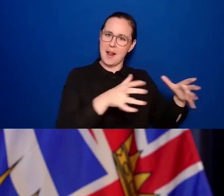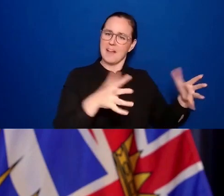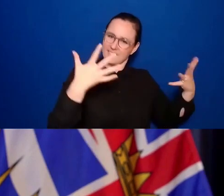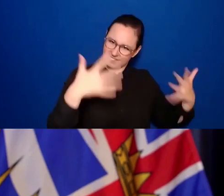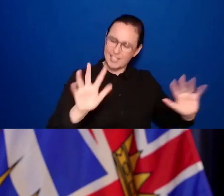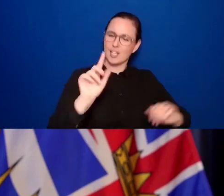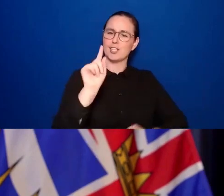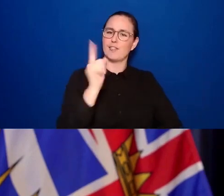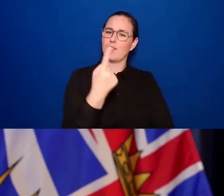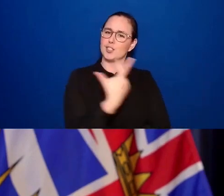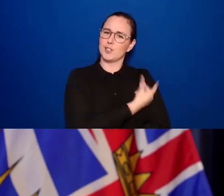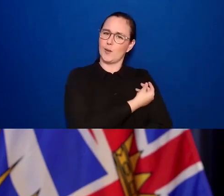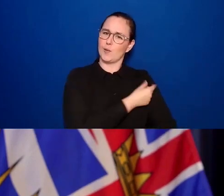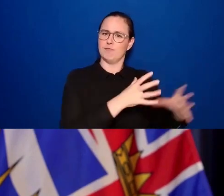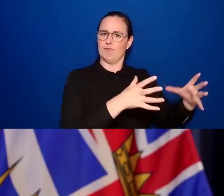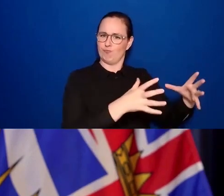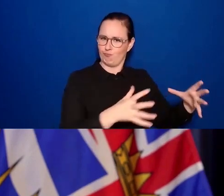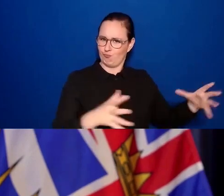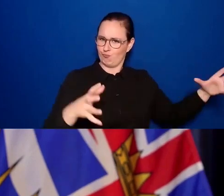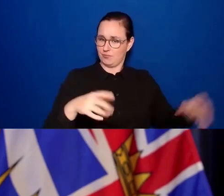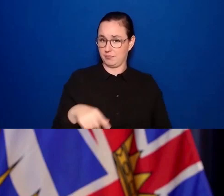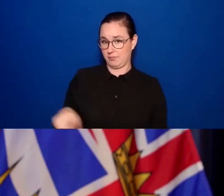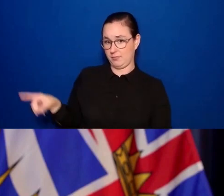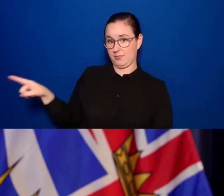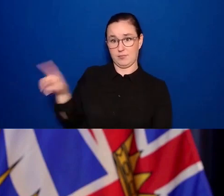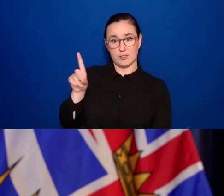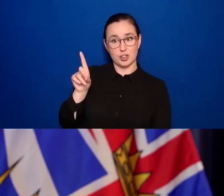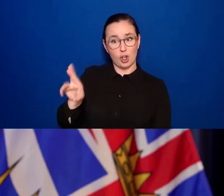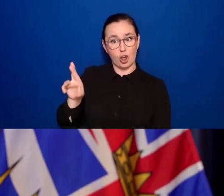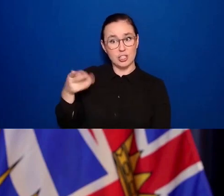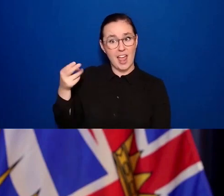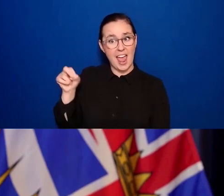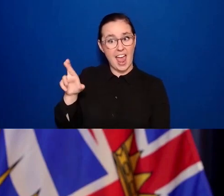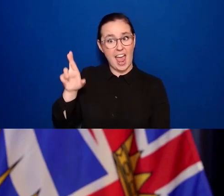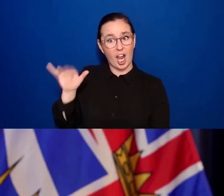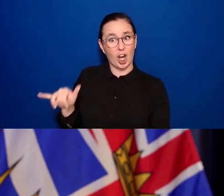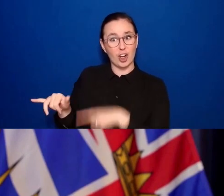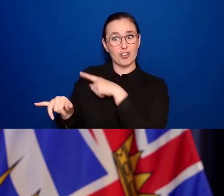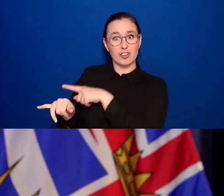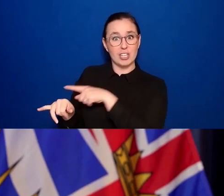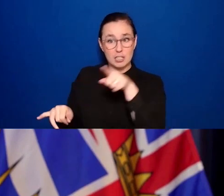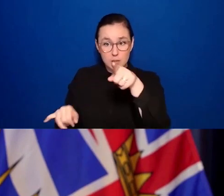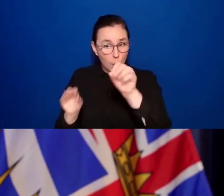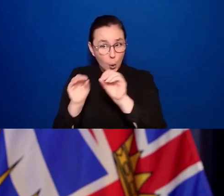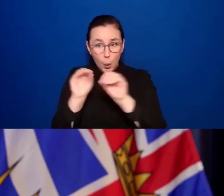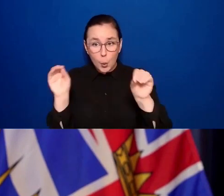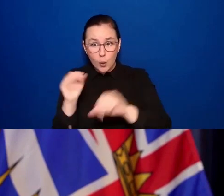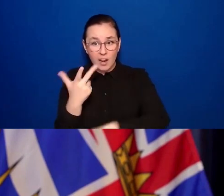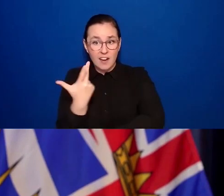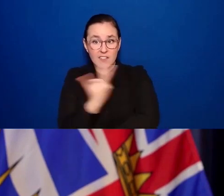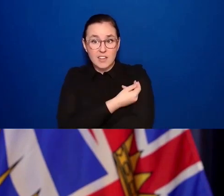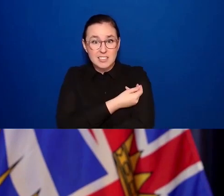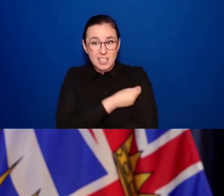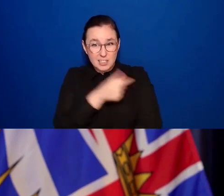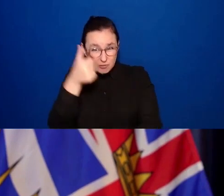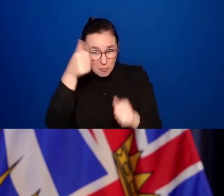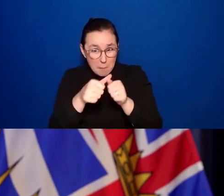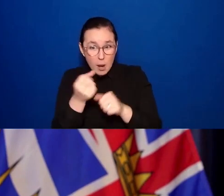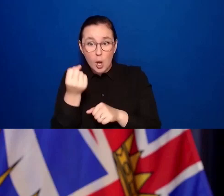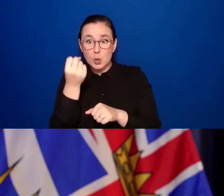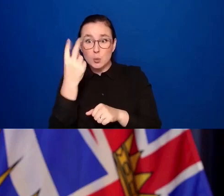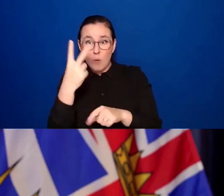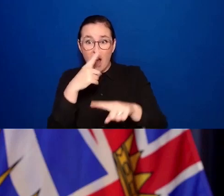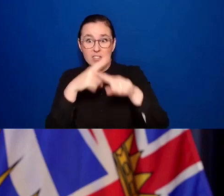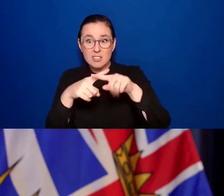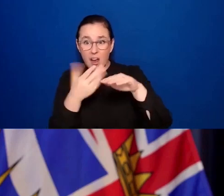stated the numbers pretty clearly. 12 times more likely to test positive for COVID-19 if you're unvaccinated.